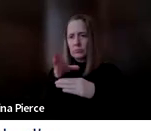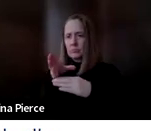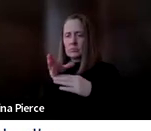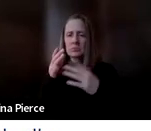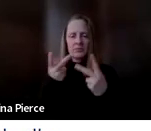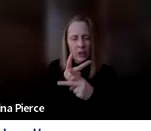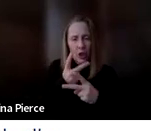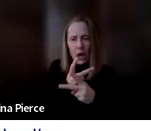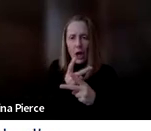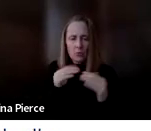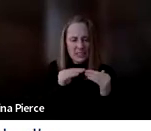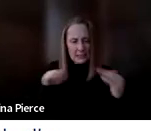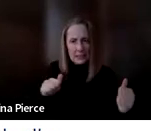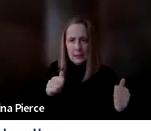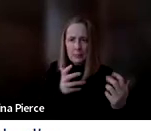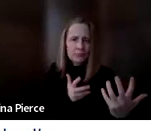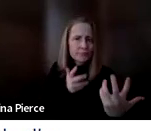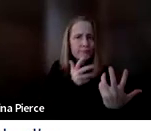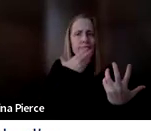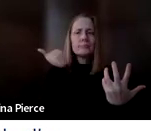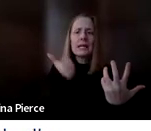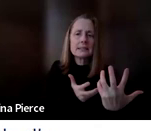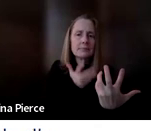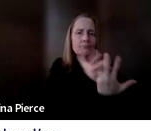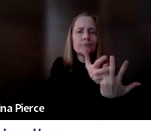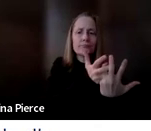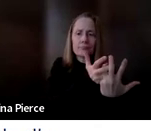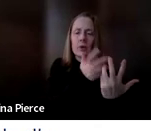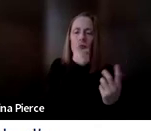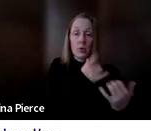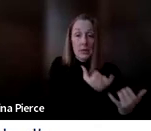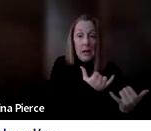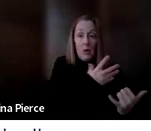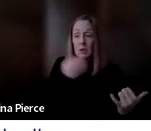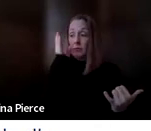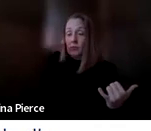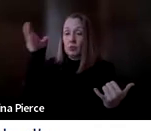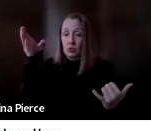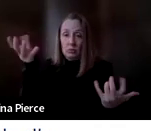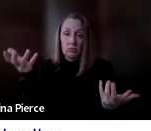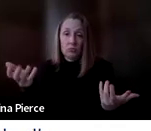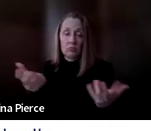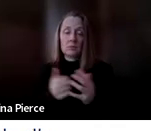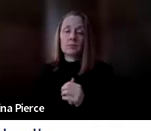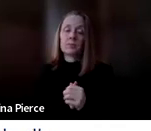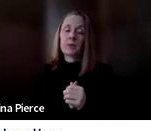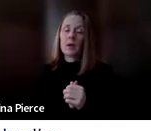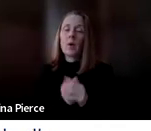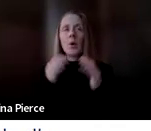will best support their needs now and in the future, we want to look at those things. Also, considering how someone